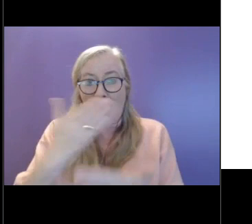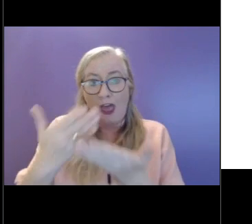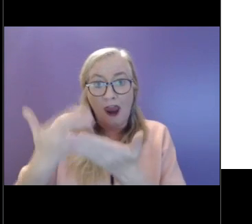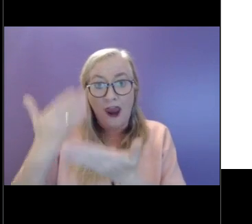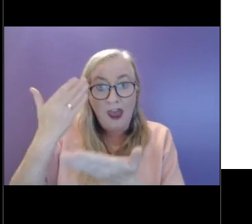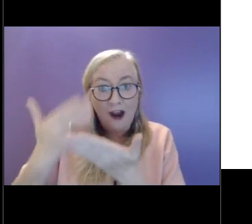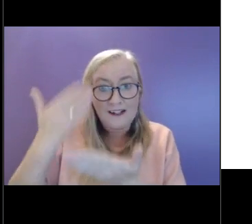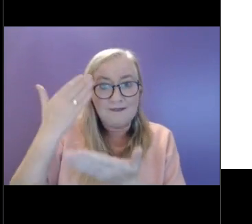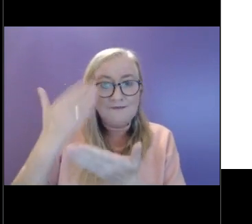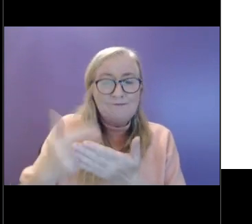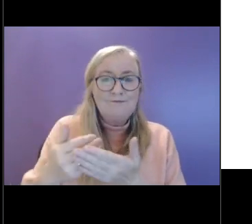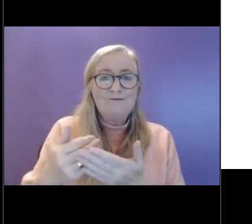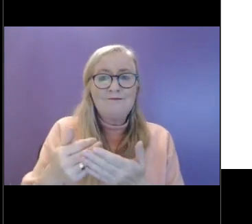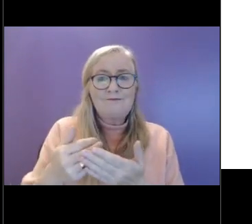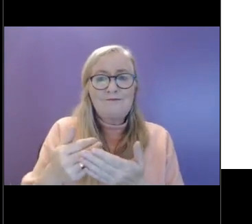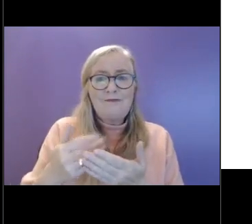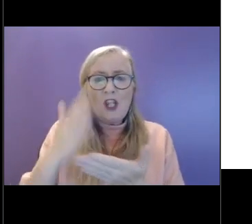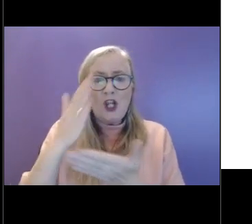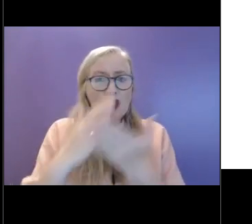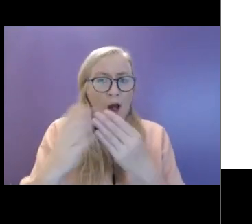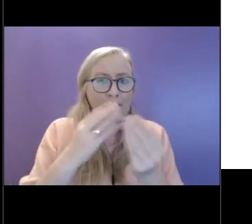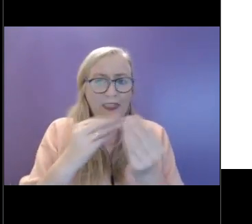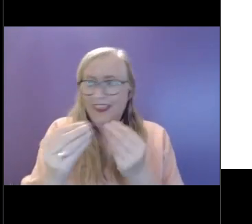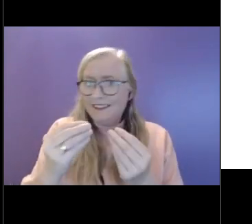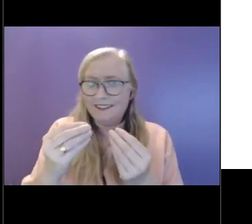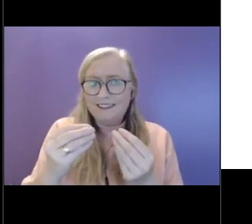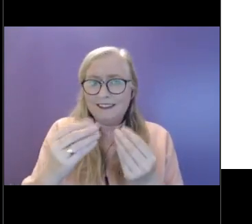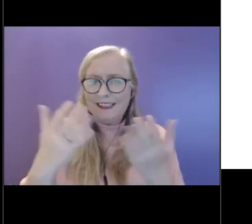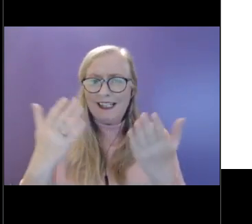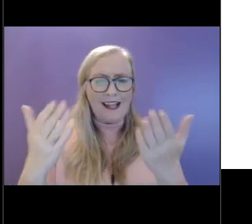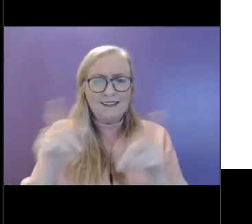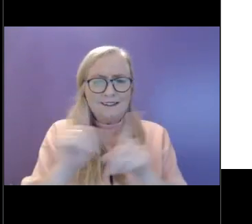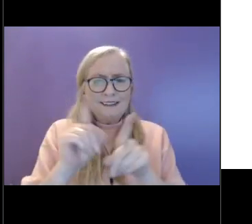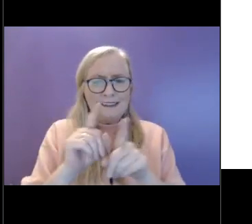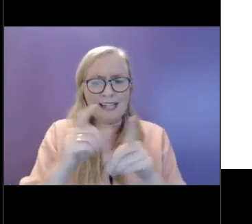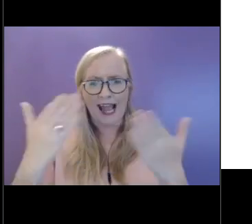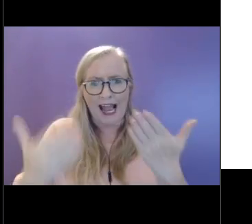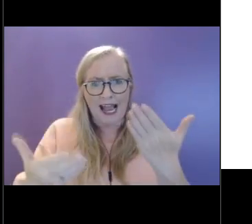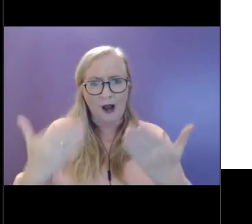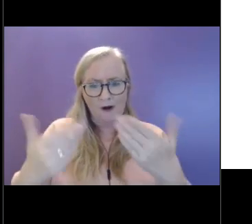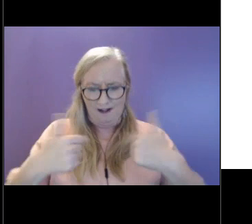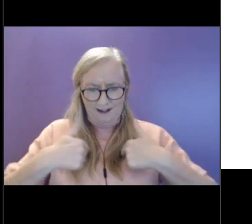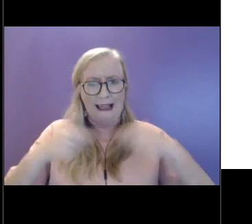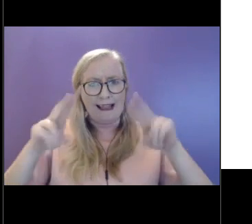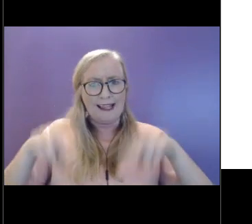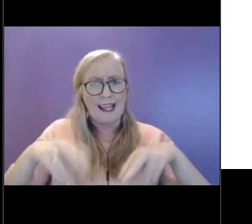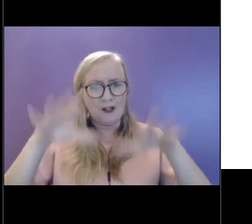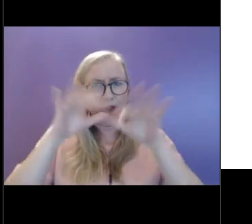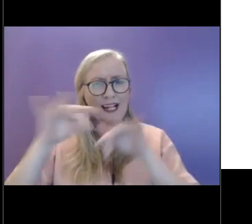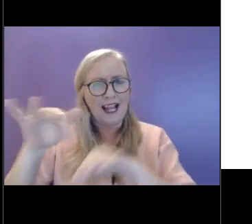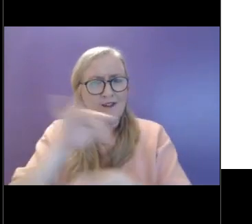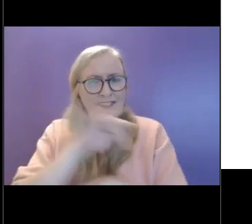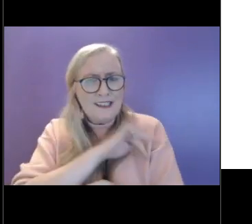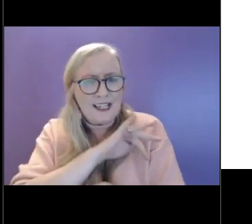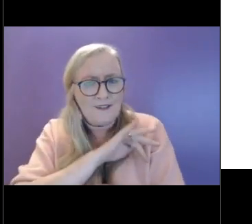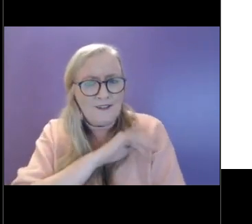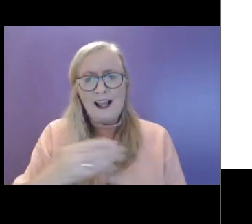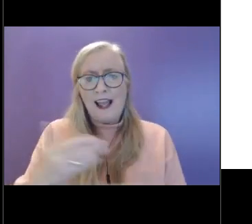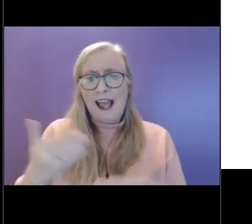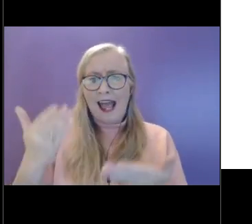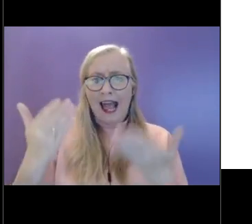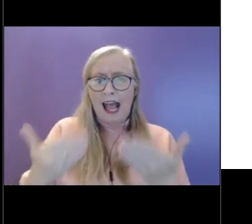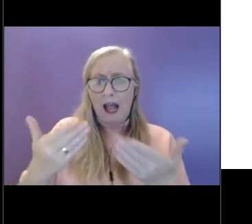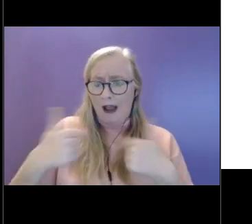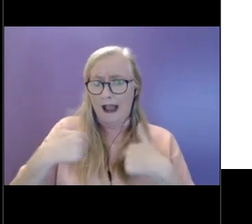taking away something. Something's prompted you to take stock of how you look after yourself or how you feel supported in being a